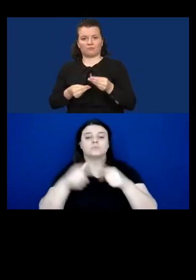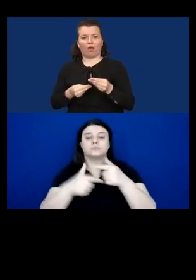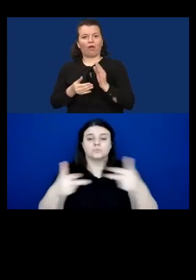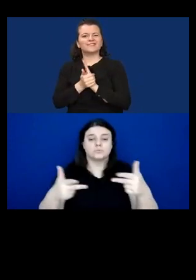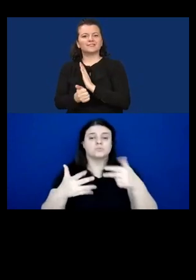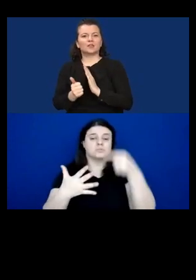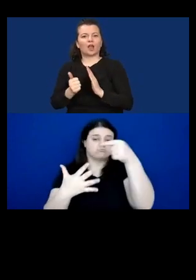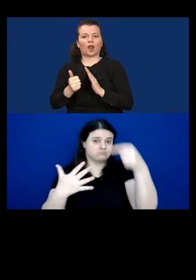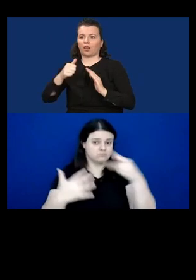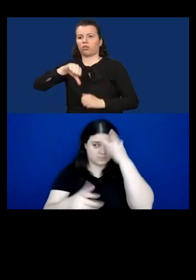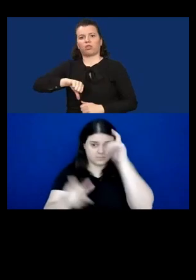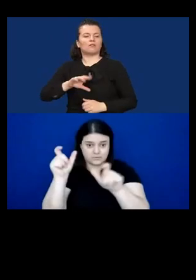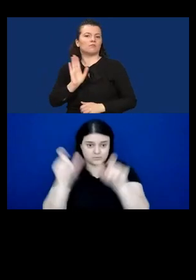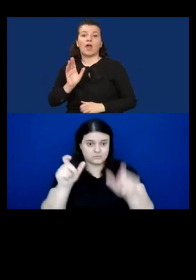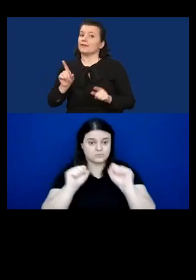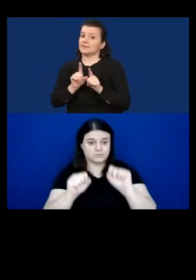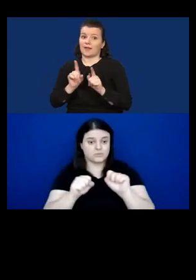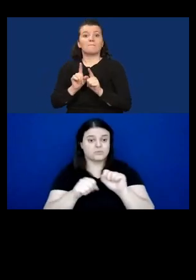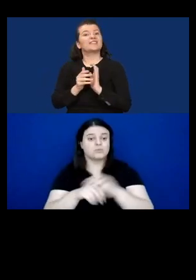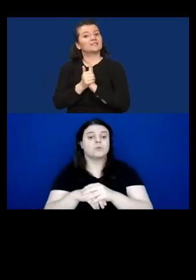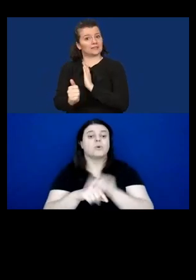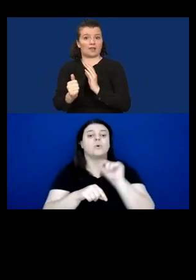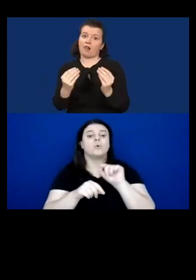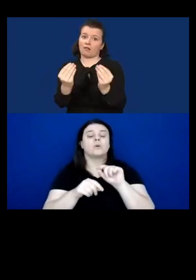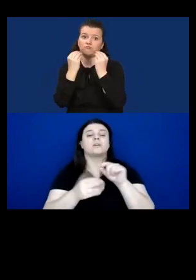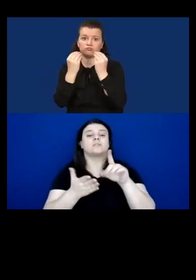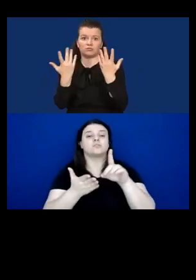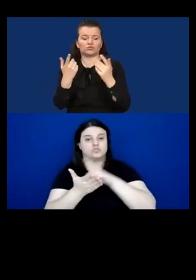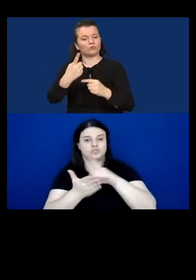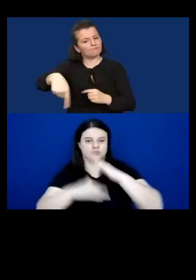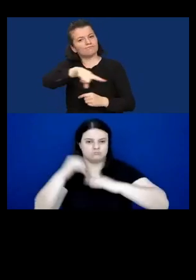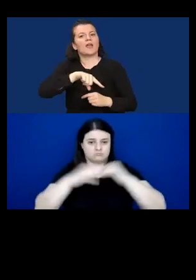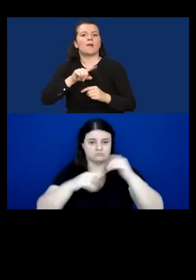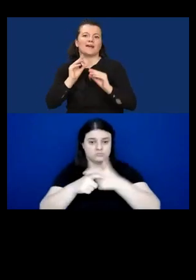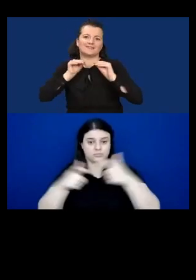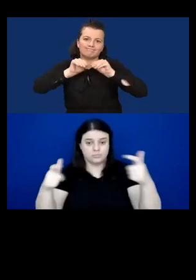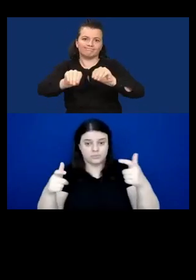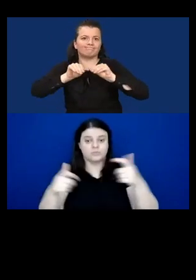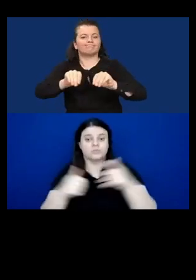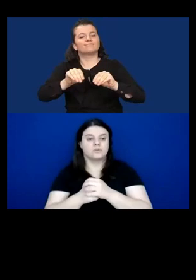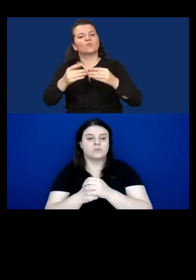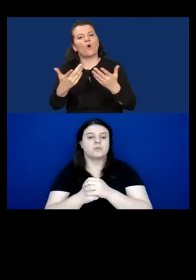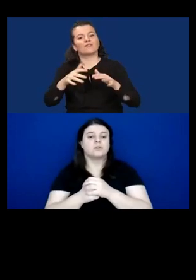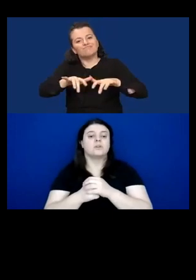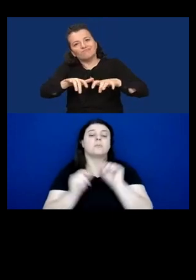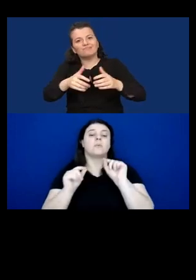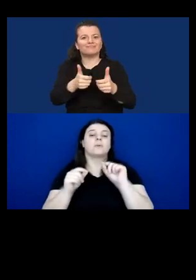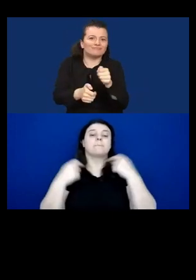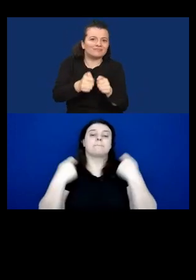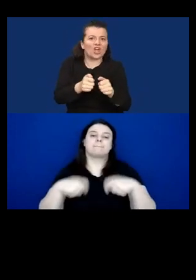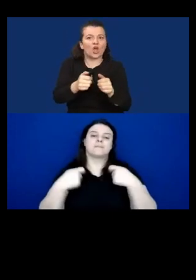So scale up, especially digital skills that are necessary for using new assistive technology. There are some